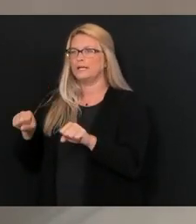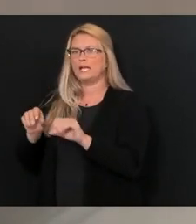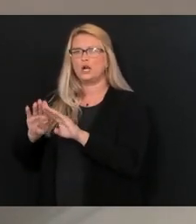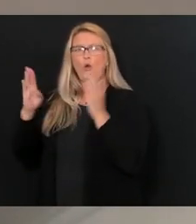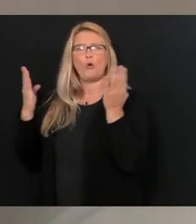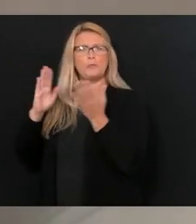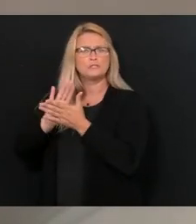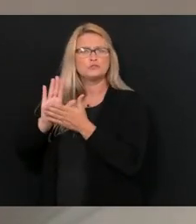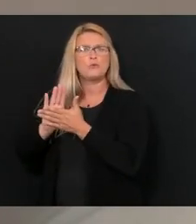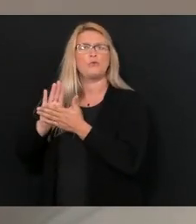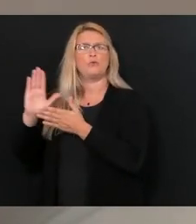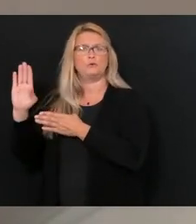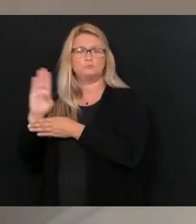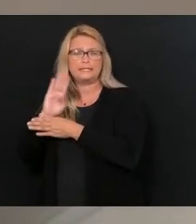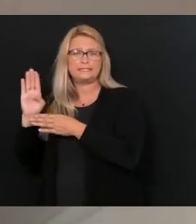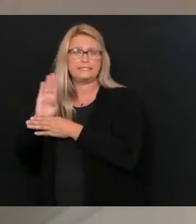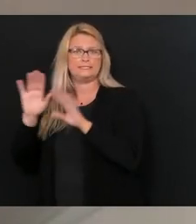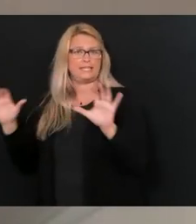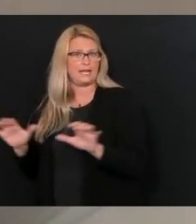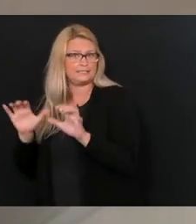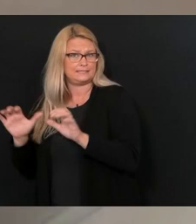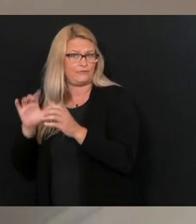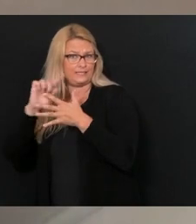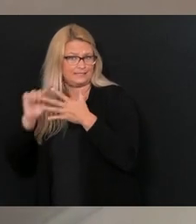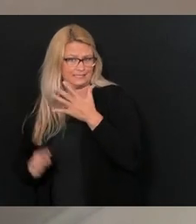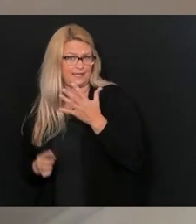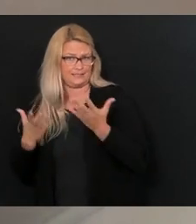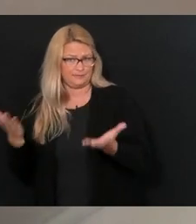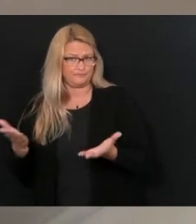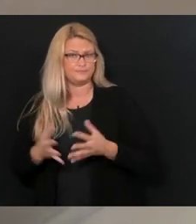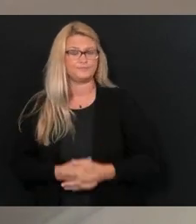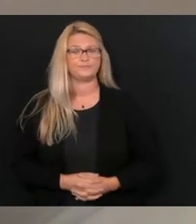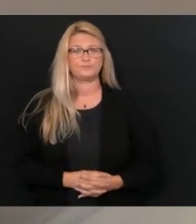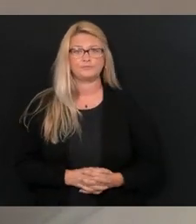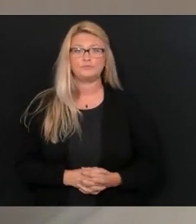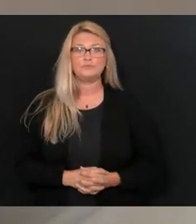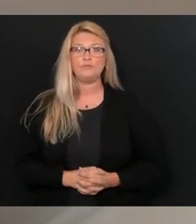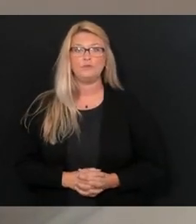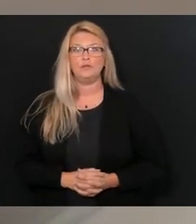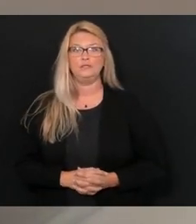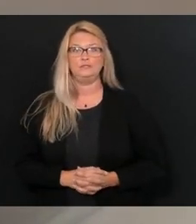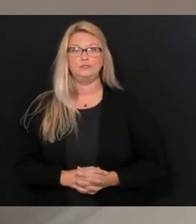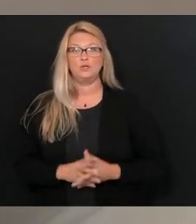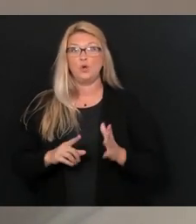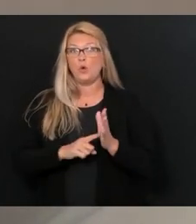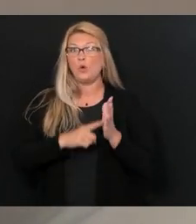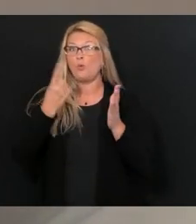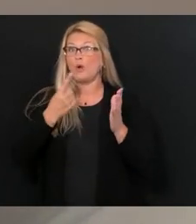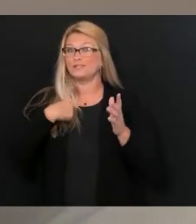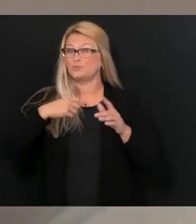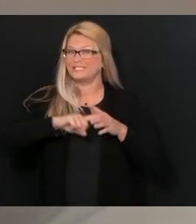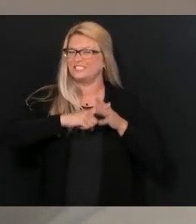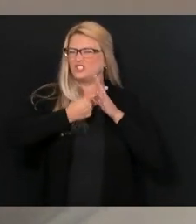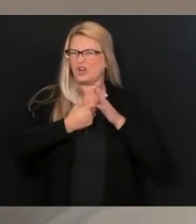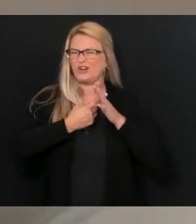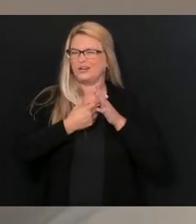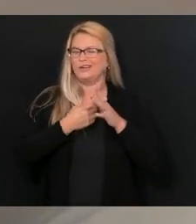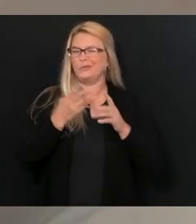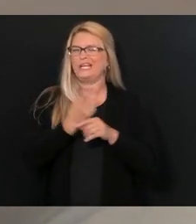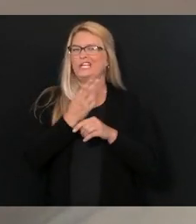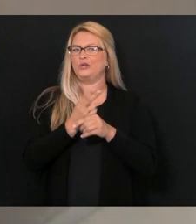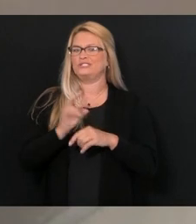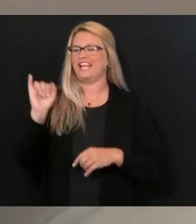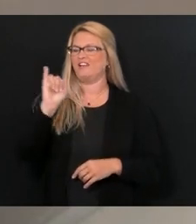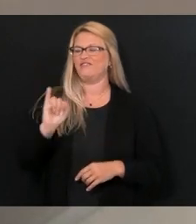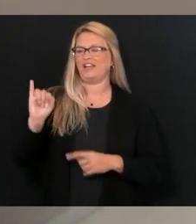activities, et cetera. And as we started, we used an infection rate, which basically just